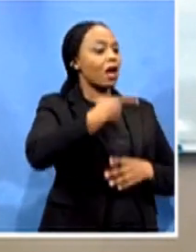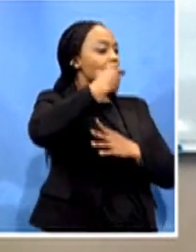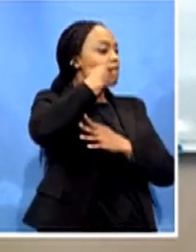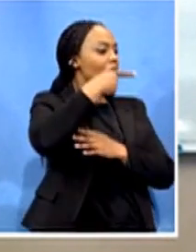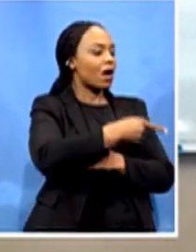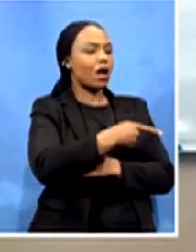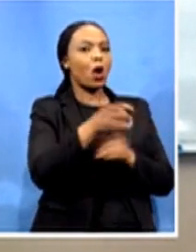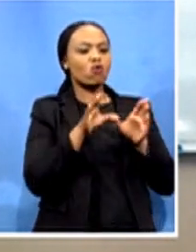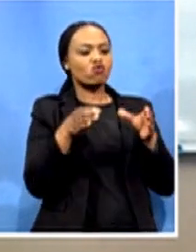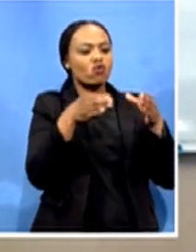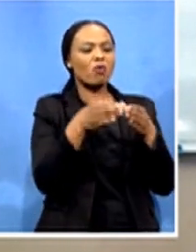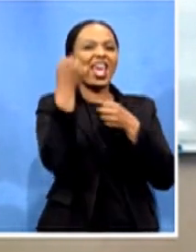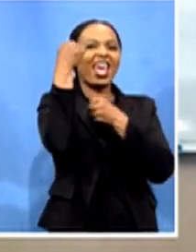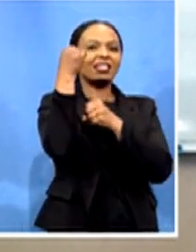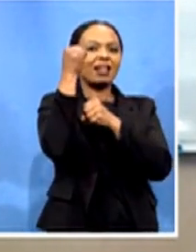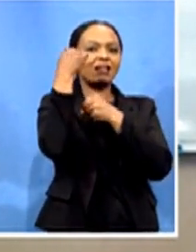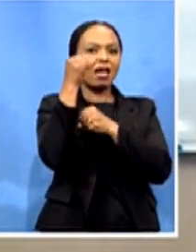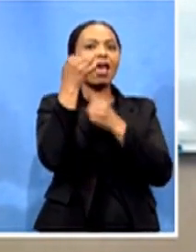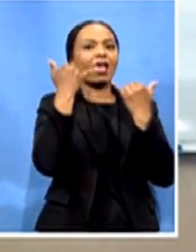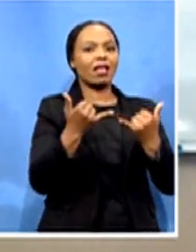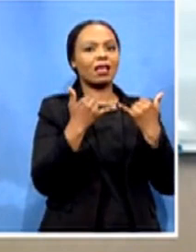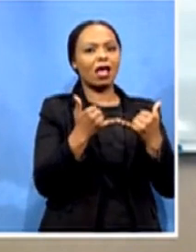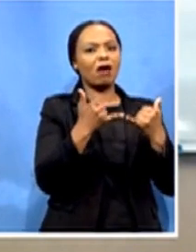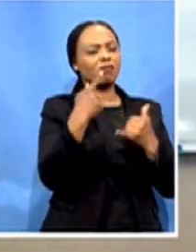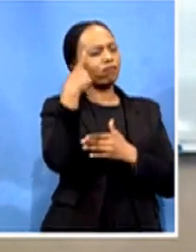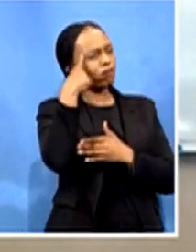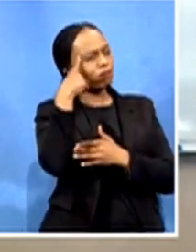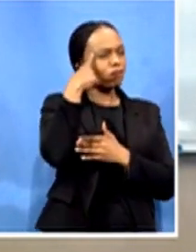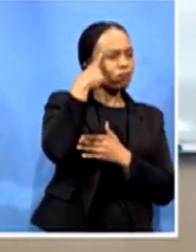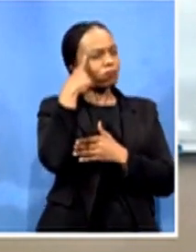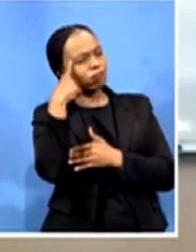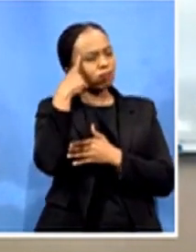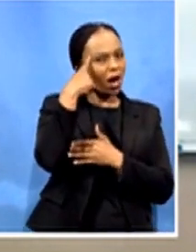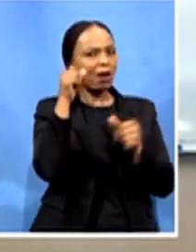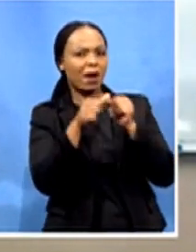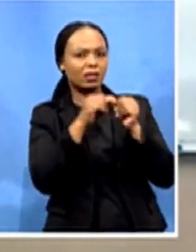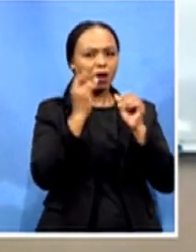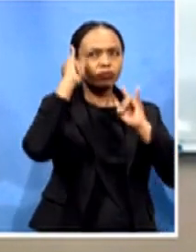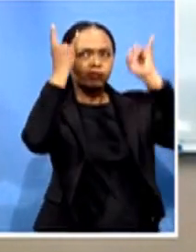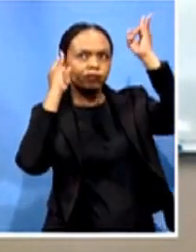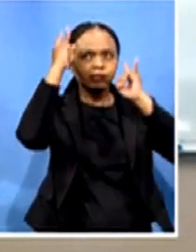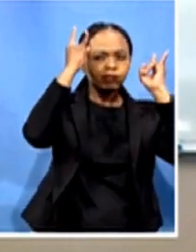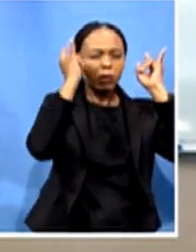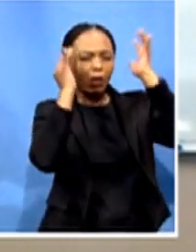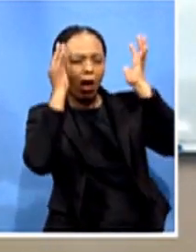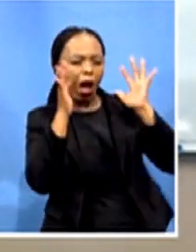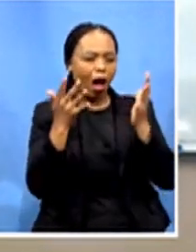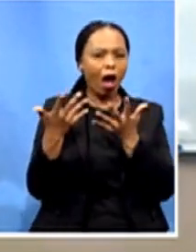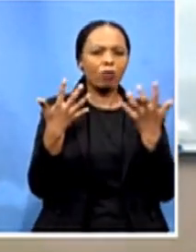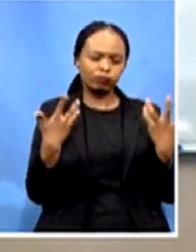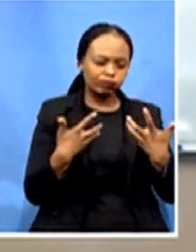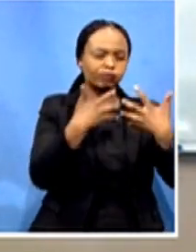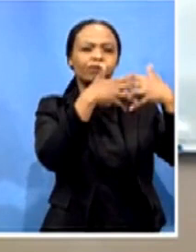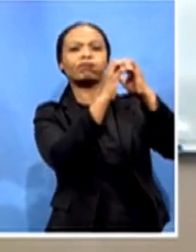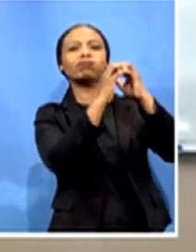something that will really help in addressing this covid19 problem so um prof jan which is the